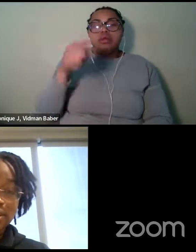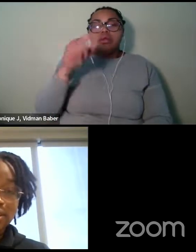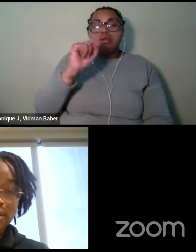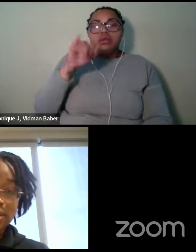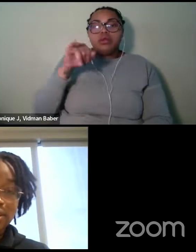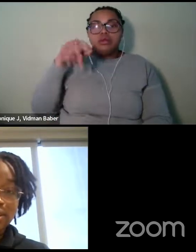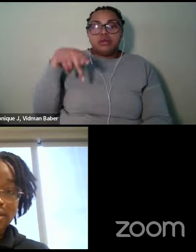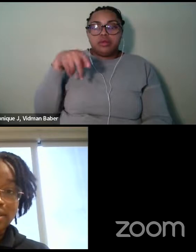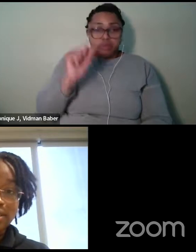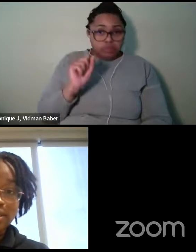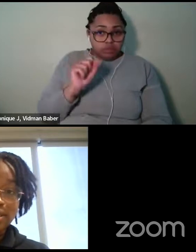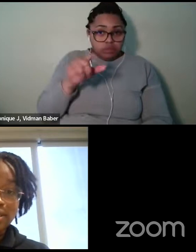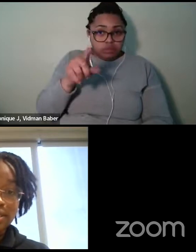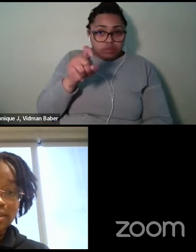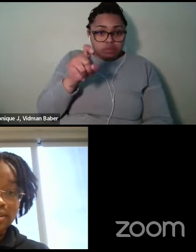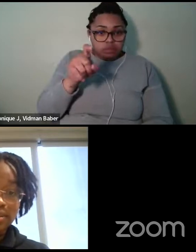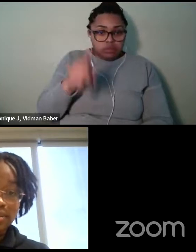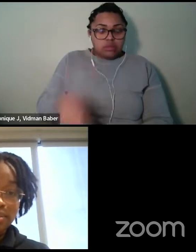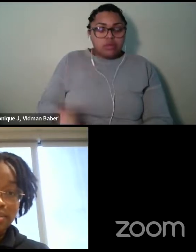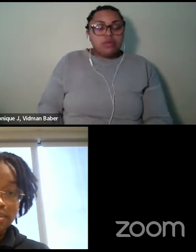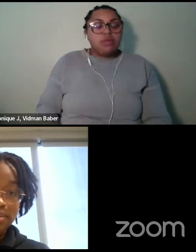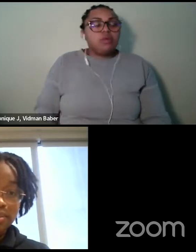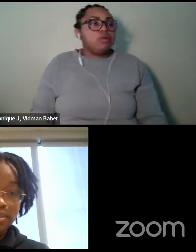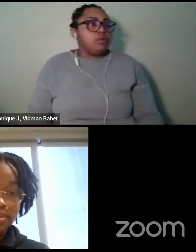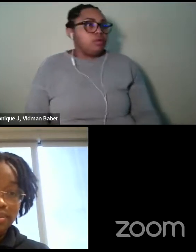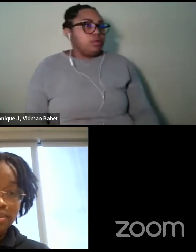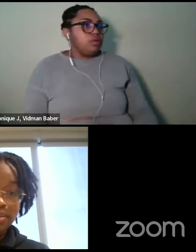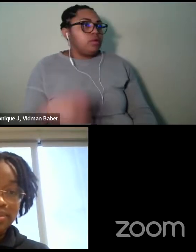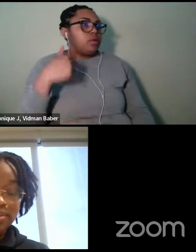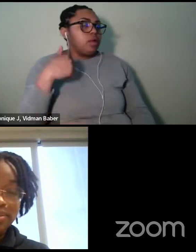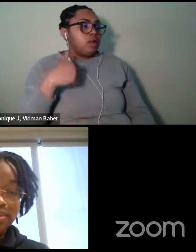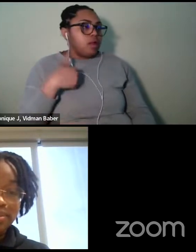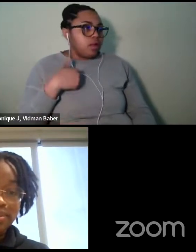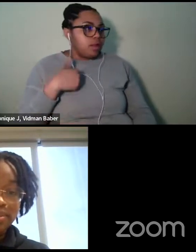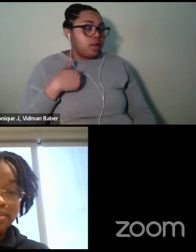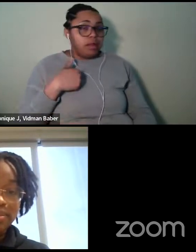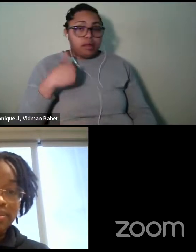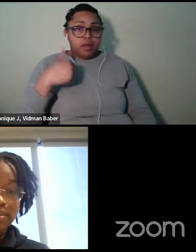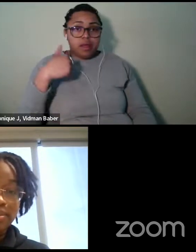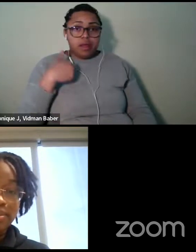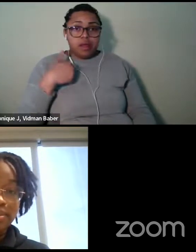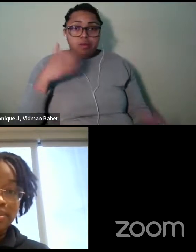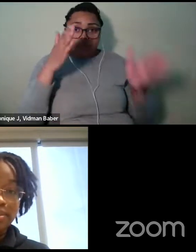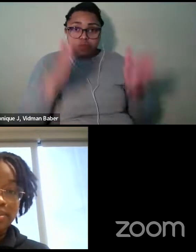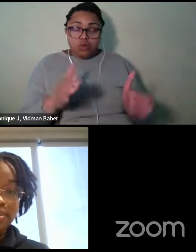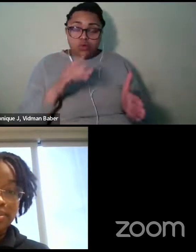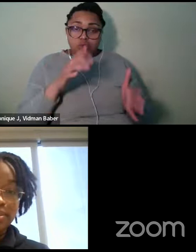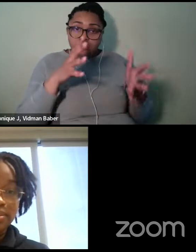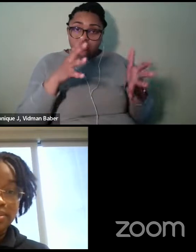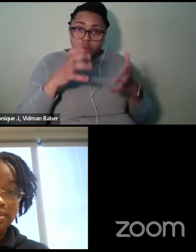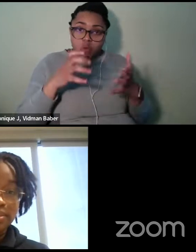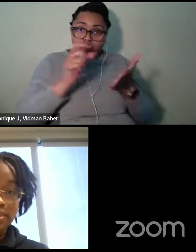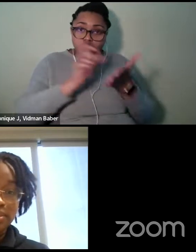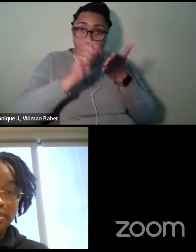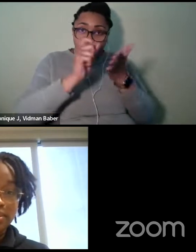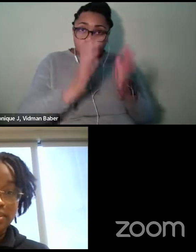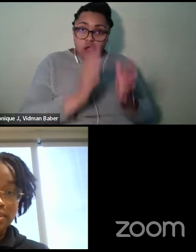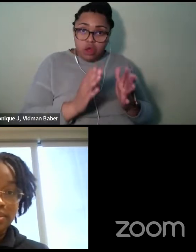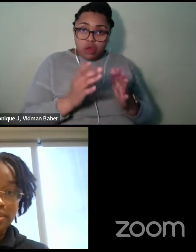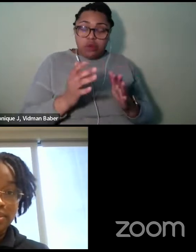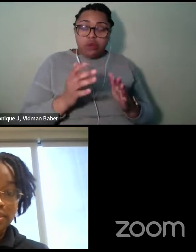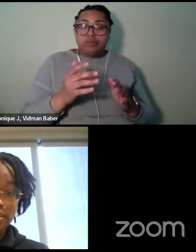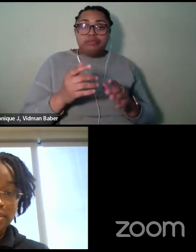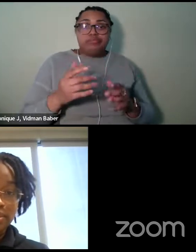Um, I would, I, I, you know, I'm somebody who wanted to be a writer since I was in grade school. So